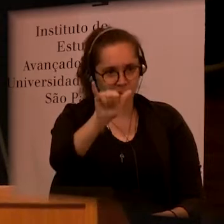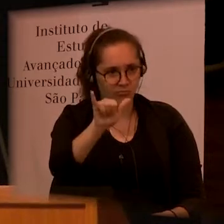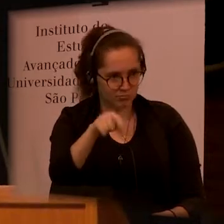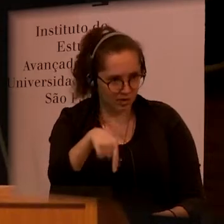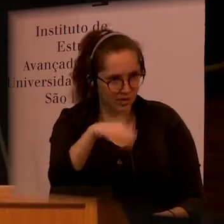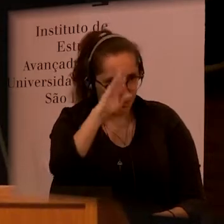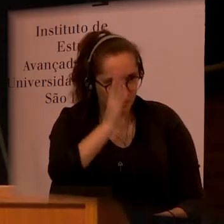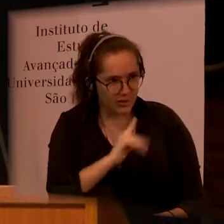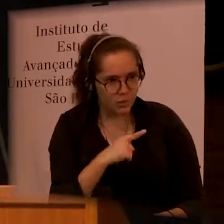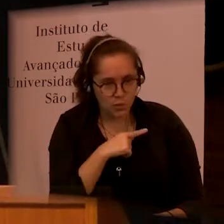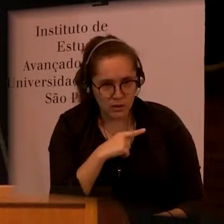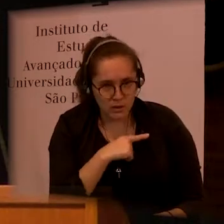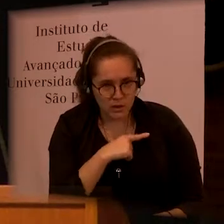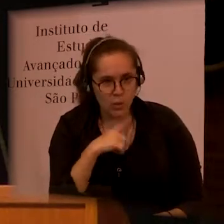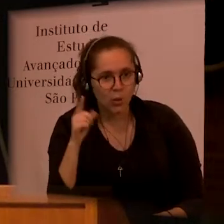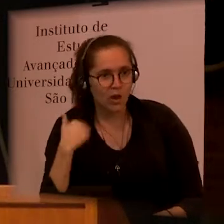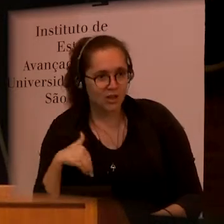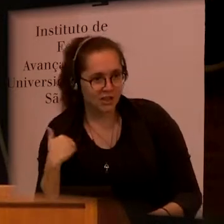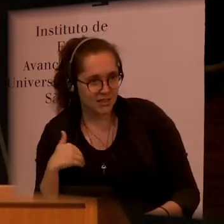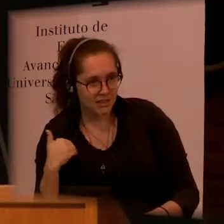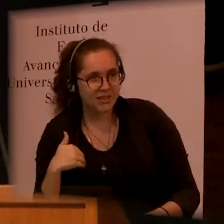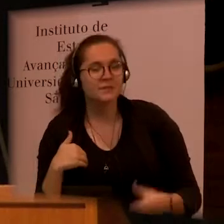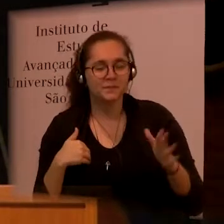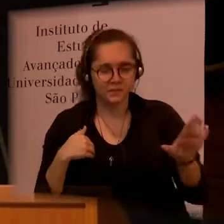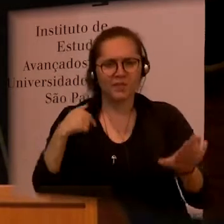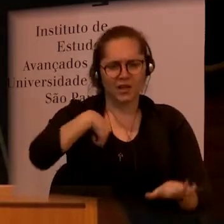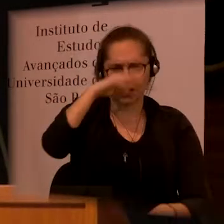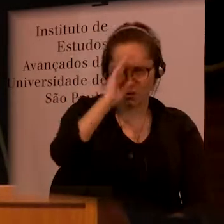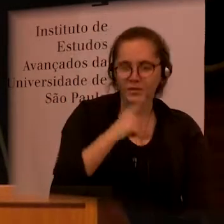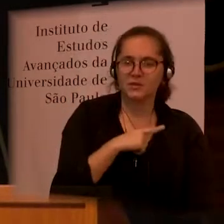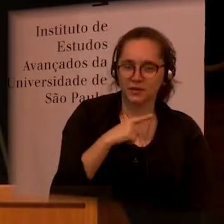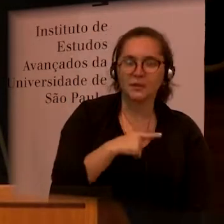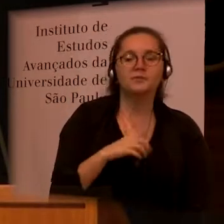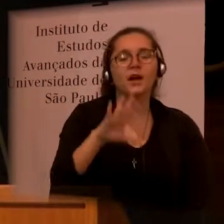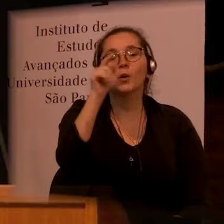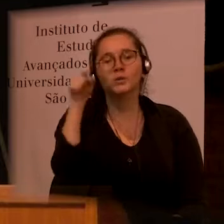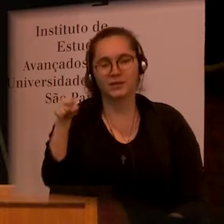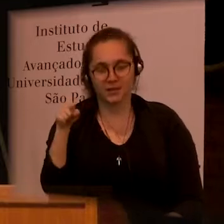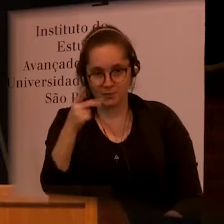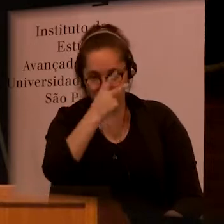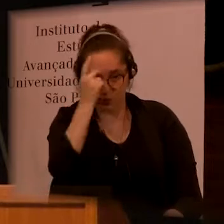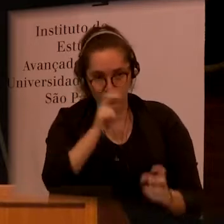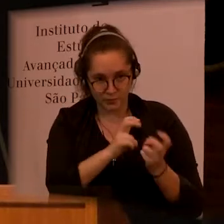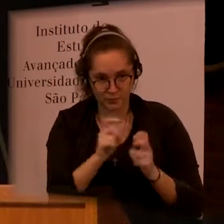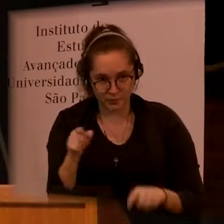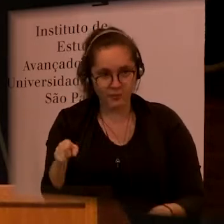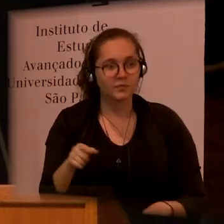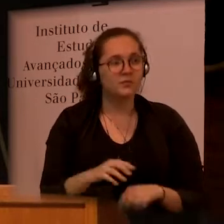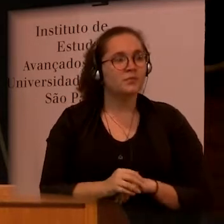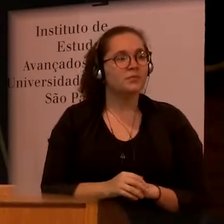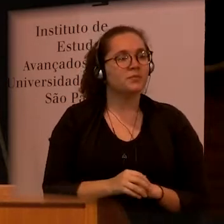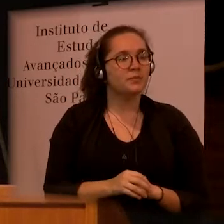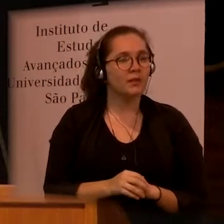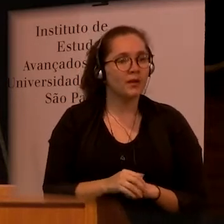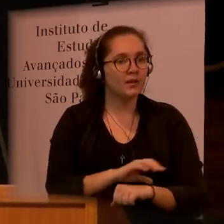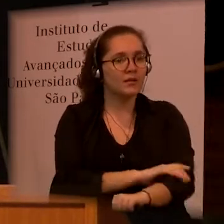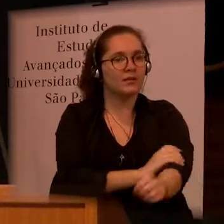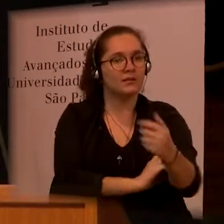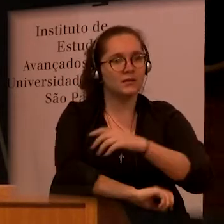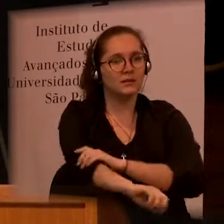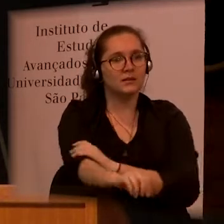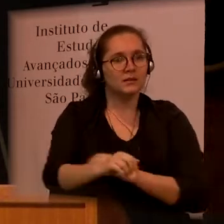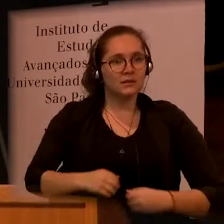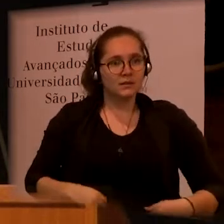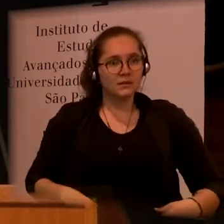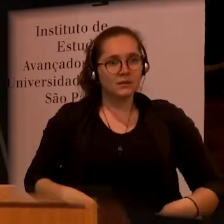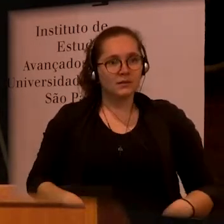Do you know what happens to rugby players? So have lots of head injuries. So what happens? I think there are lots of